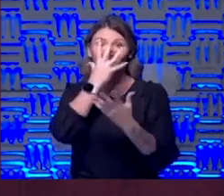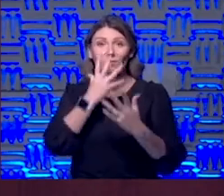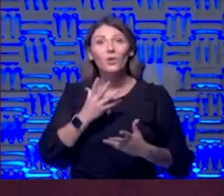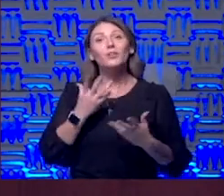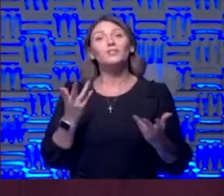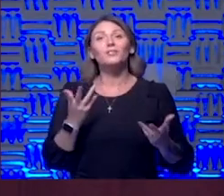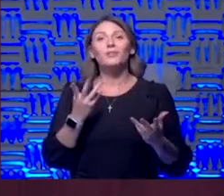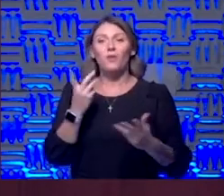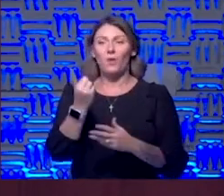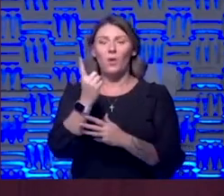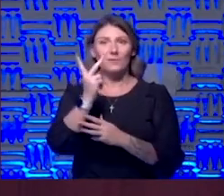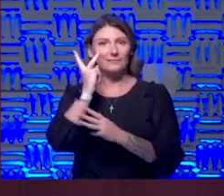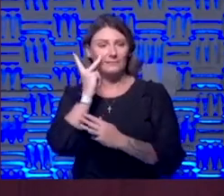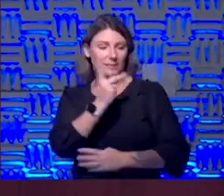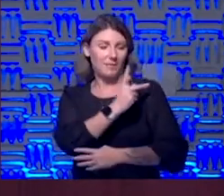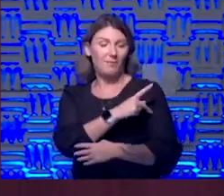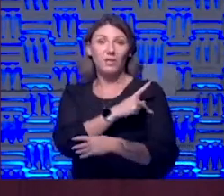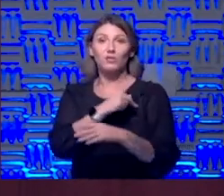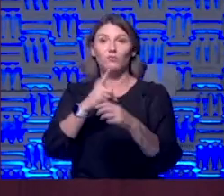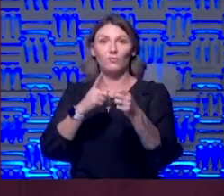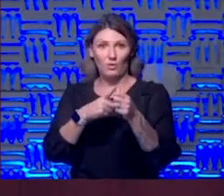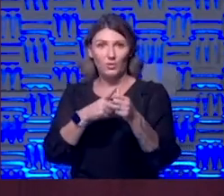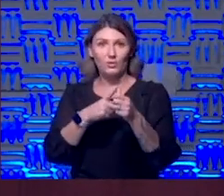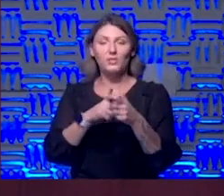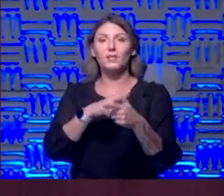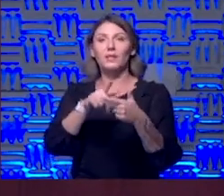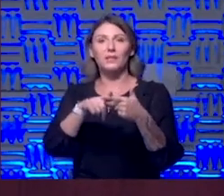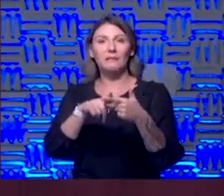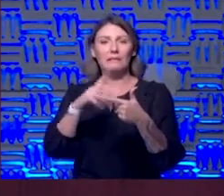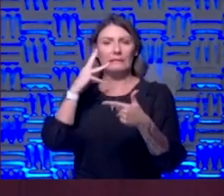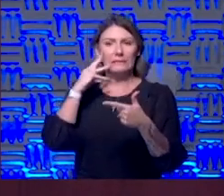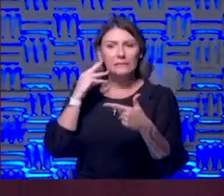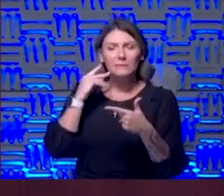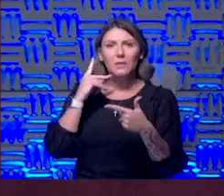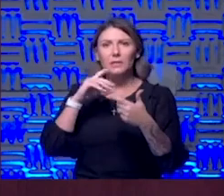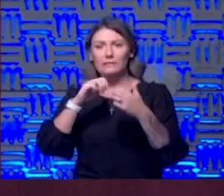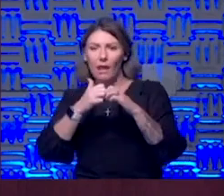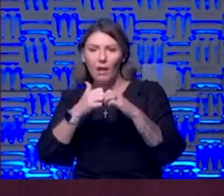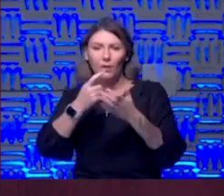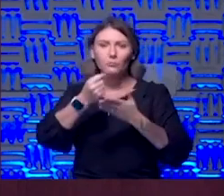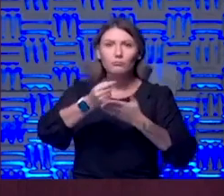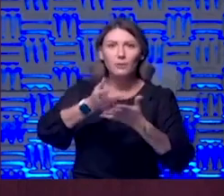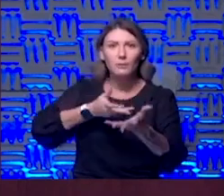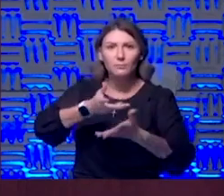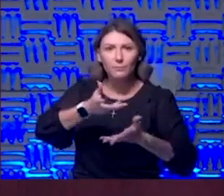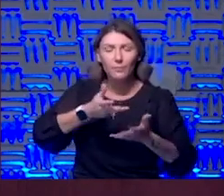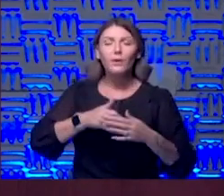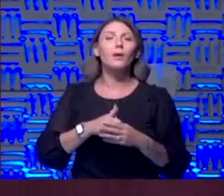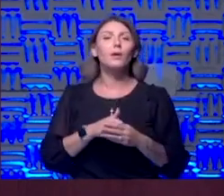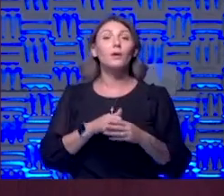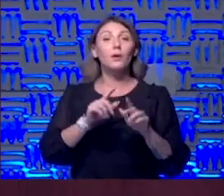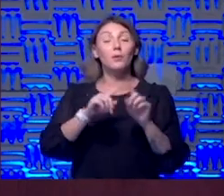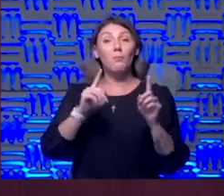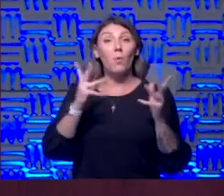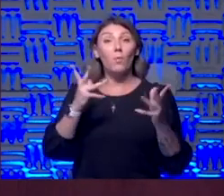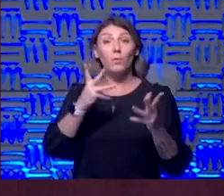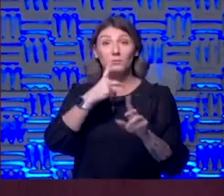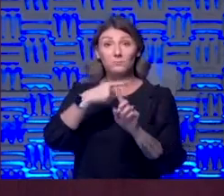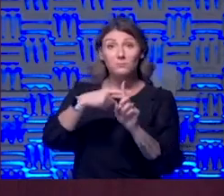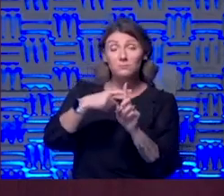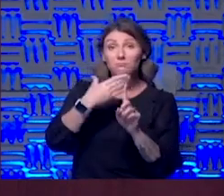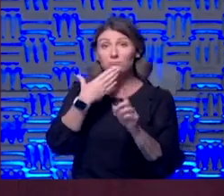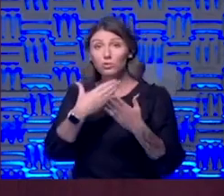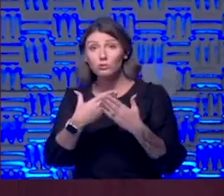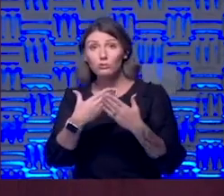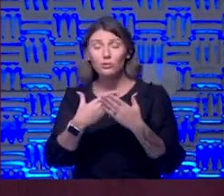we always have to see patients first and then get the experience how to treat them. But I think the good news is no matter what disease